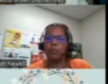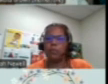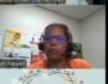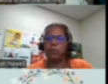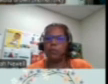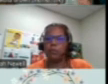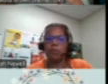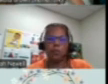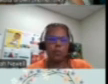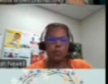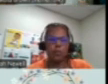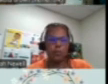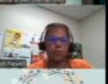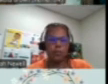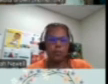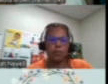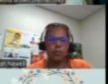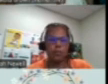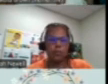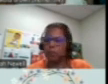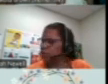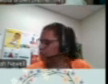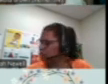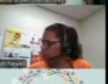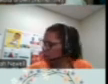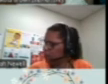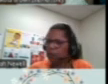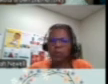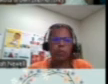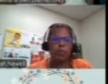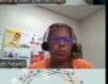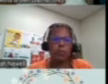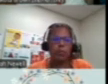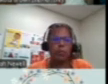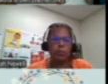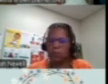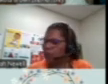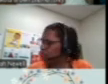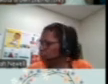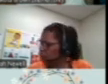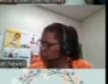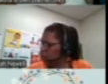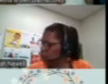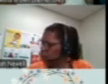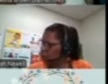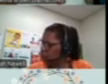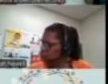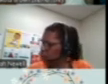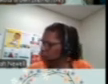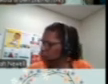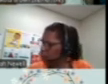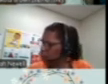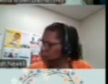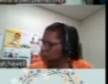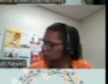-county, everything but the desert. Norco, Corona, Murrieta, Mead Valley, Temecula,